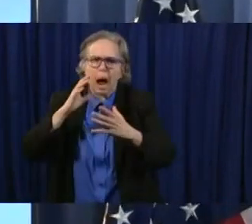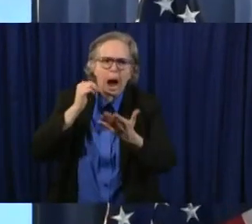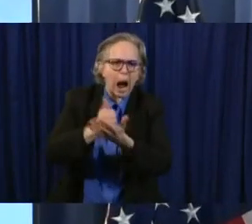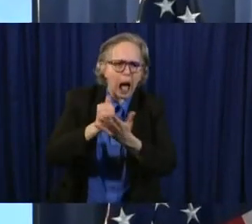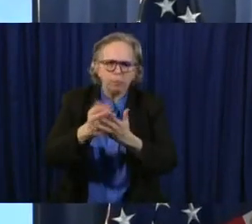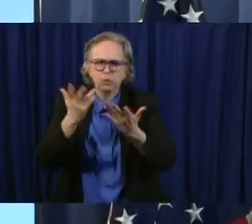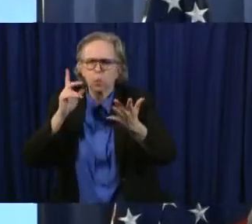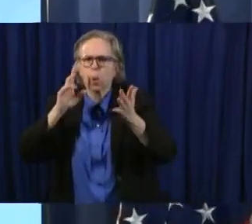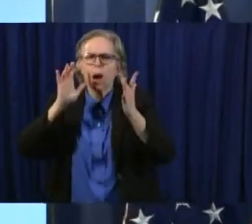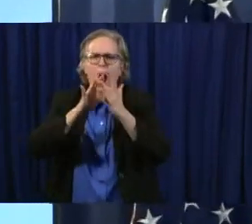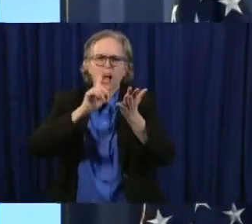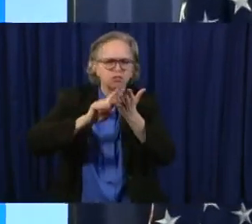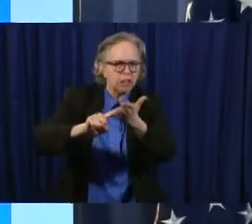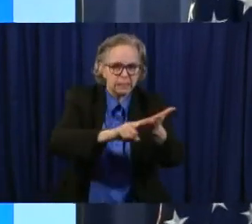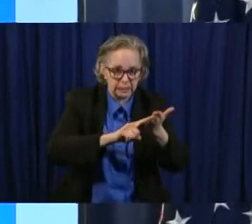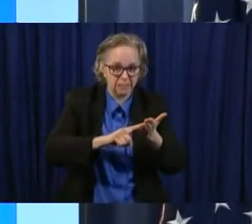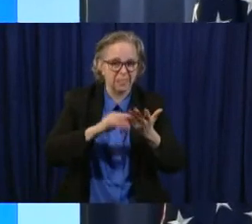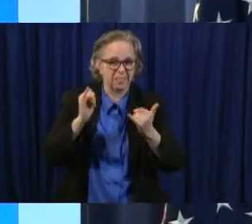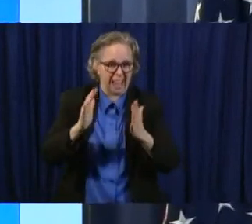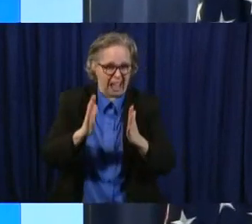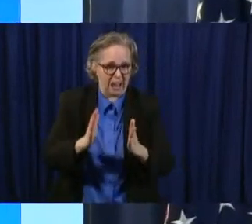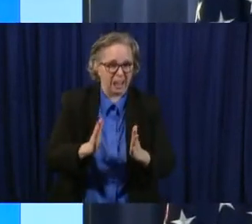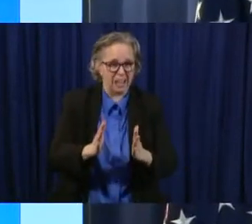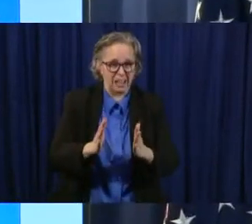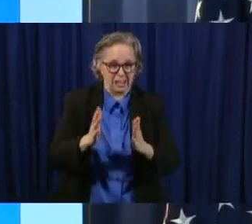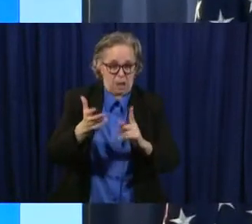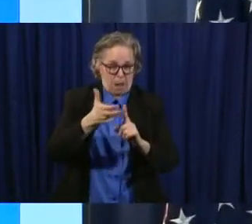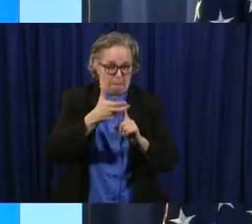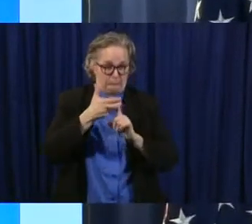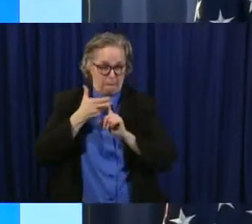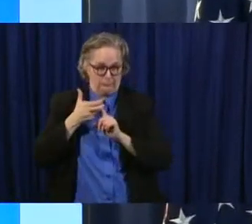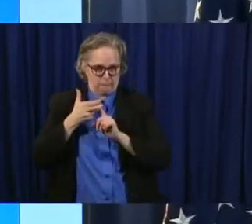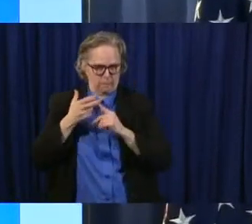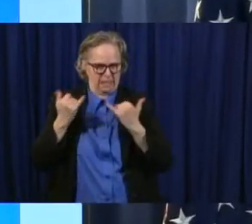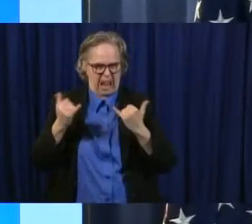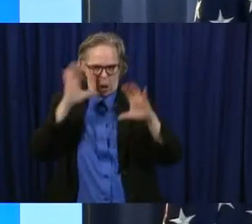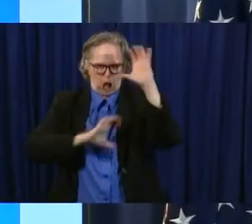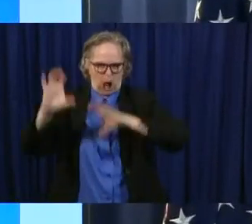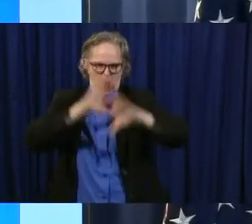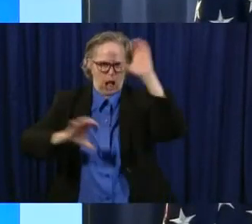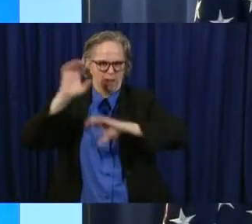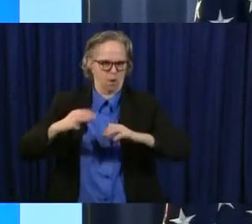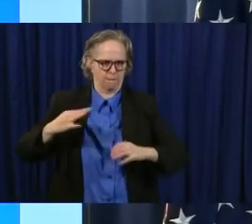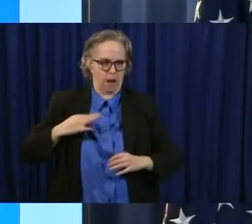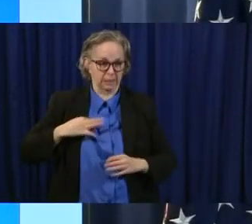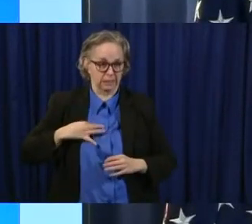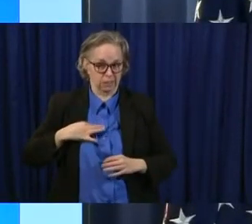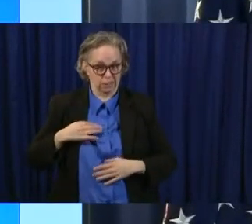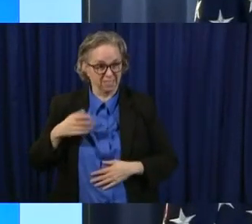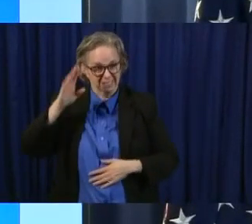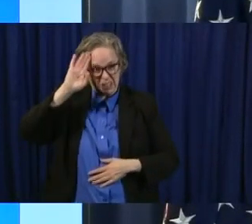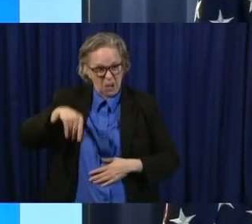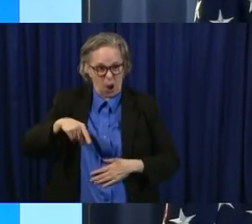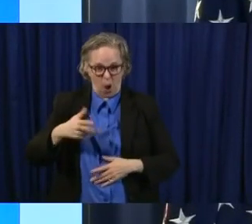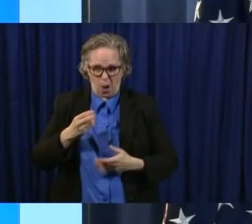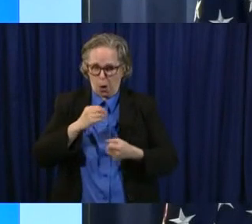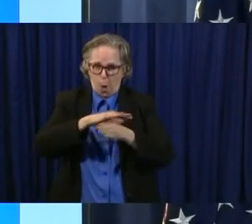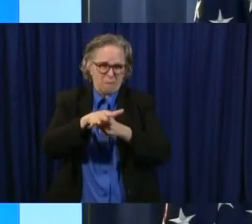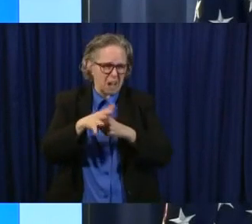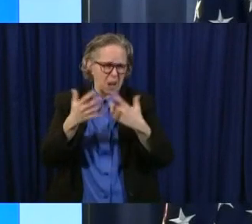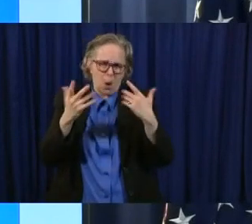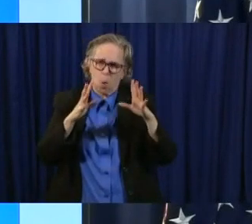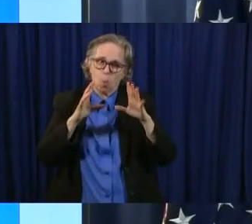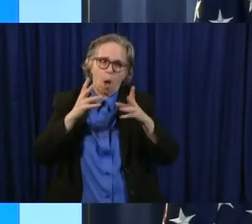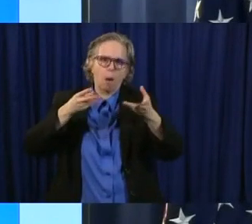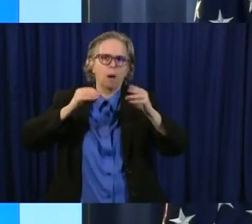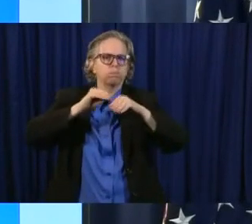some of the local health departments are using some of these volunteers now. But we know that this could be with us for a year, 18 months, and that this